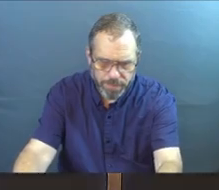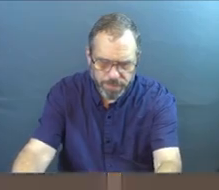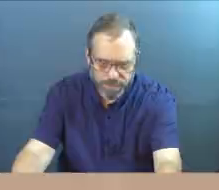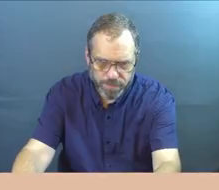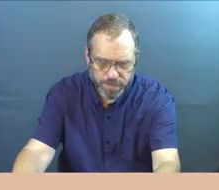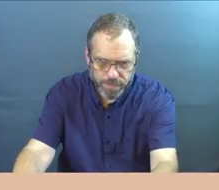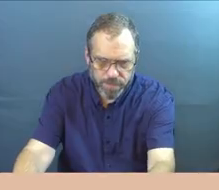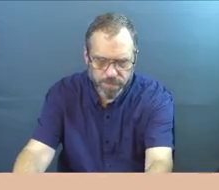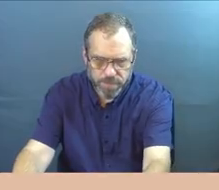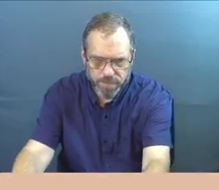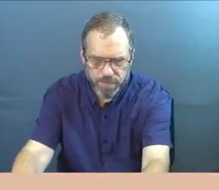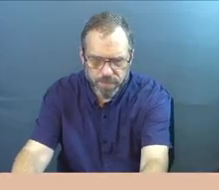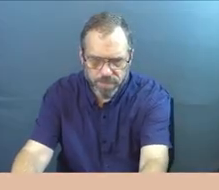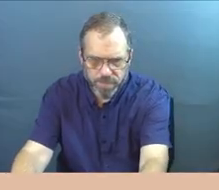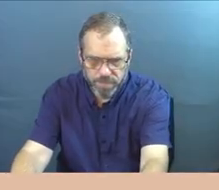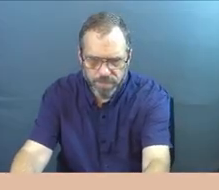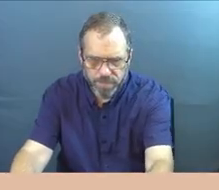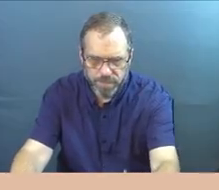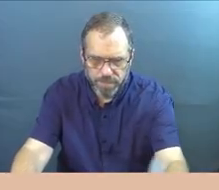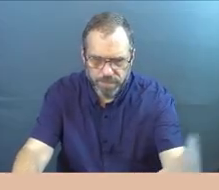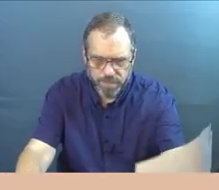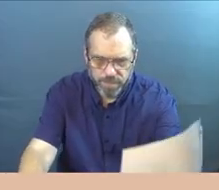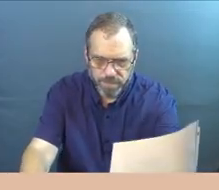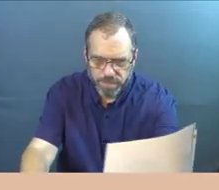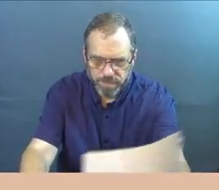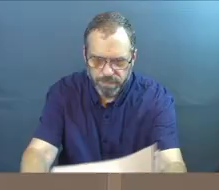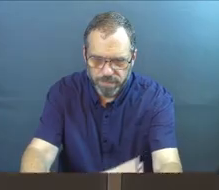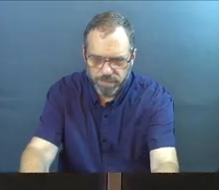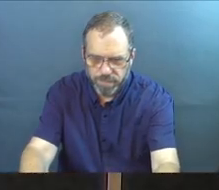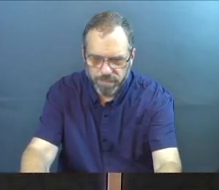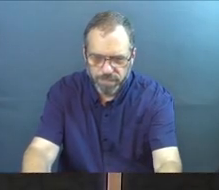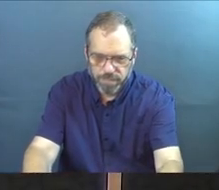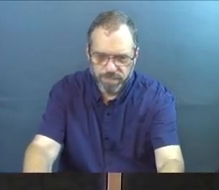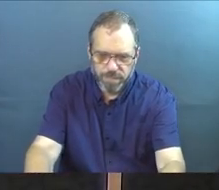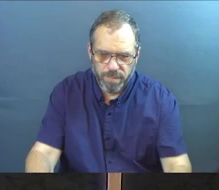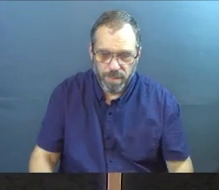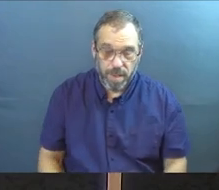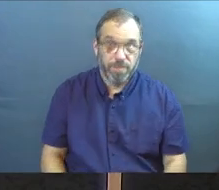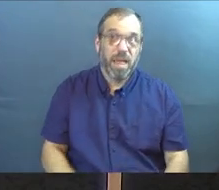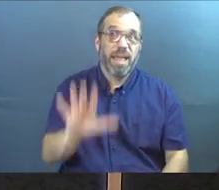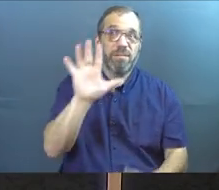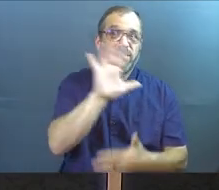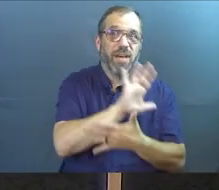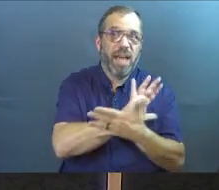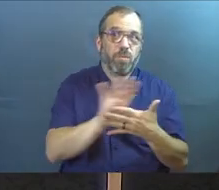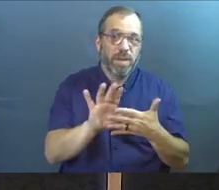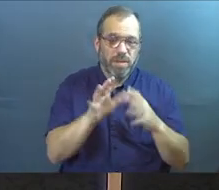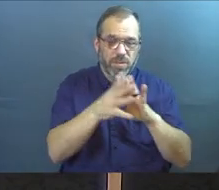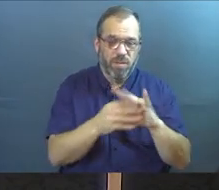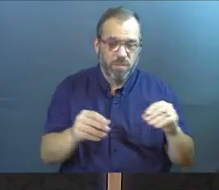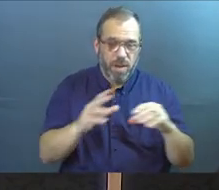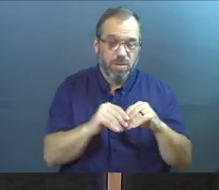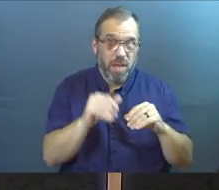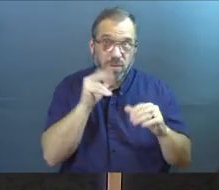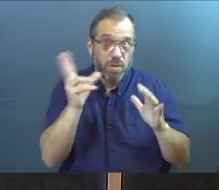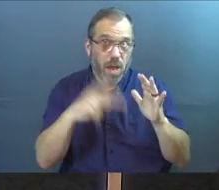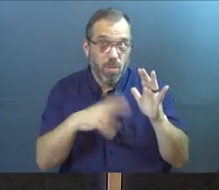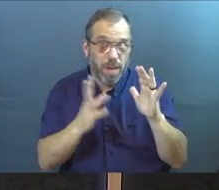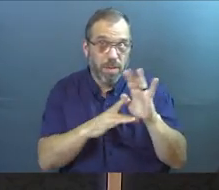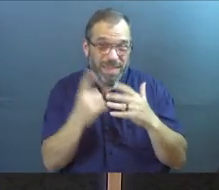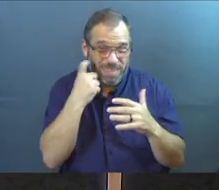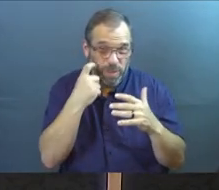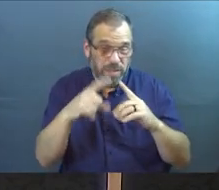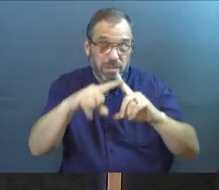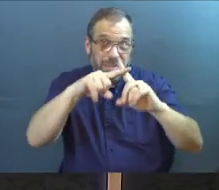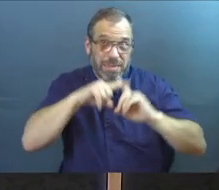Five more weeks of parables. If you're just starting out with Jesus and you're not reading the Bible yet, can I just